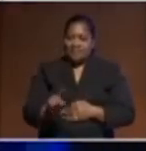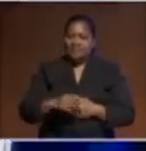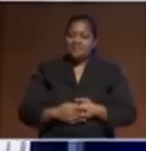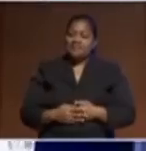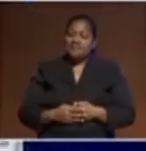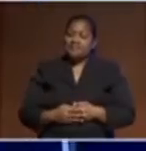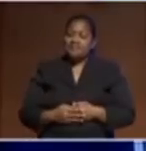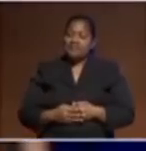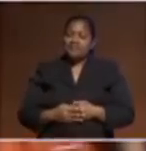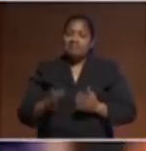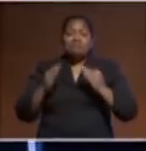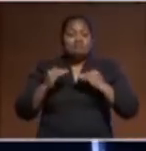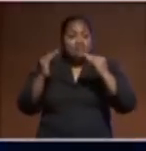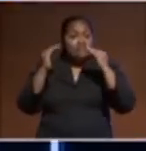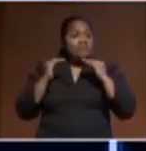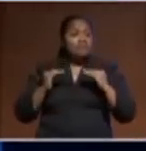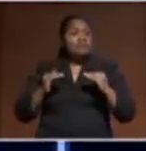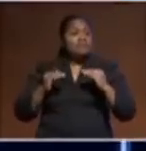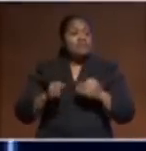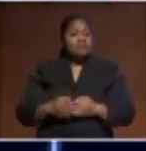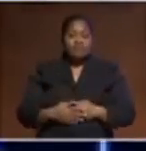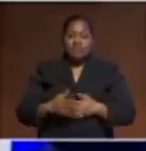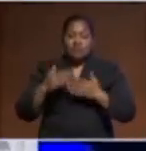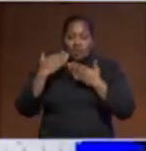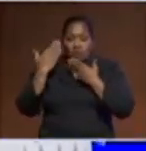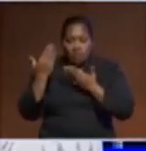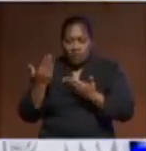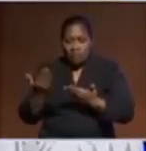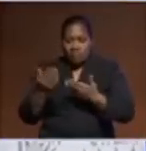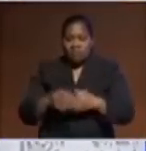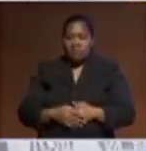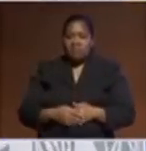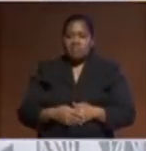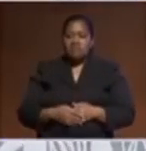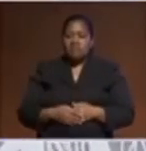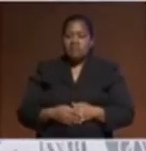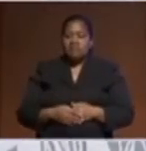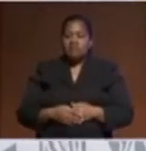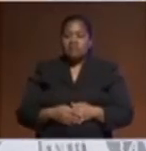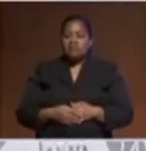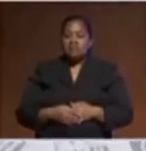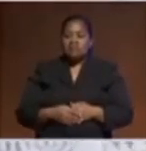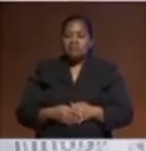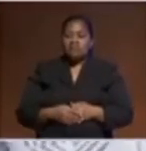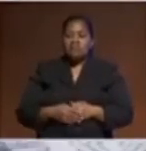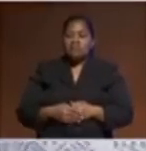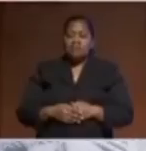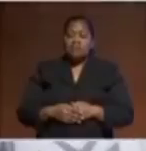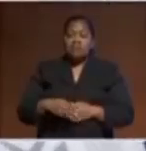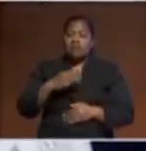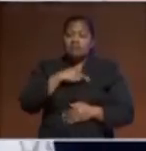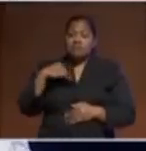Our other panelist is the Honorable Simon Koffe, Minister for Justice and